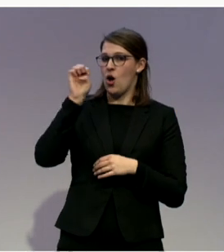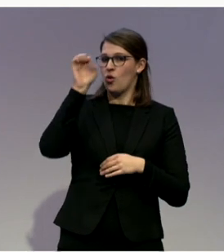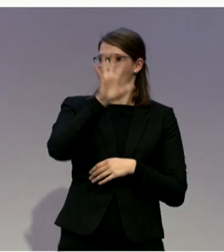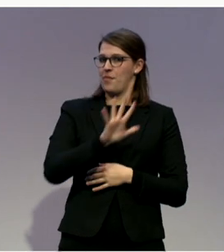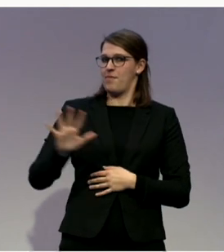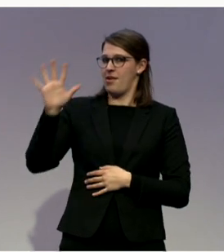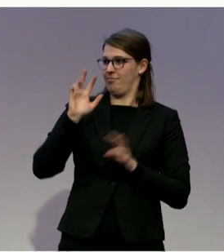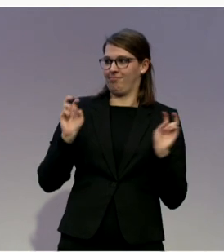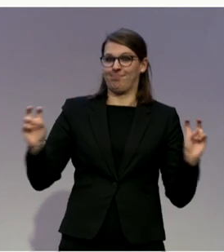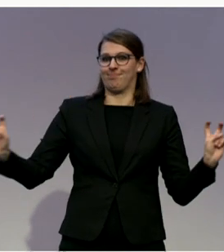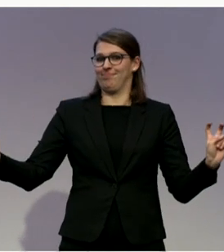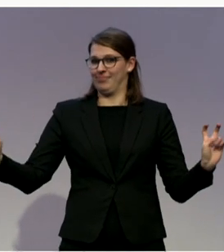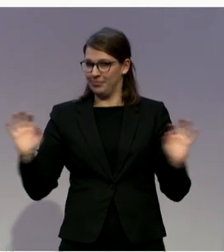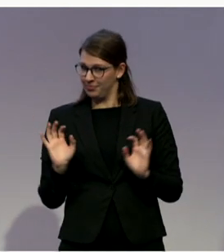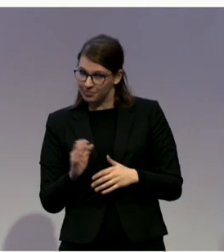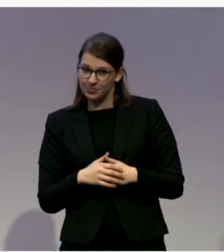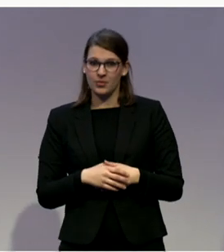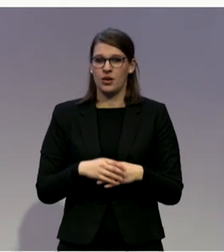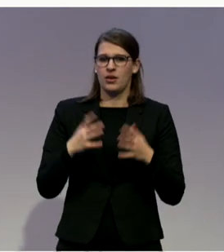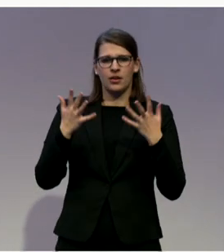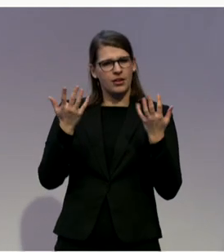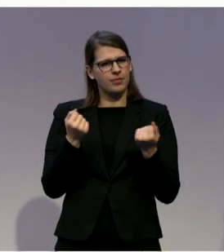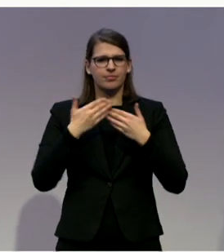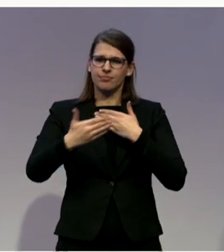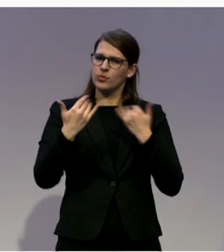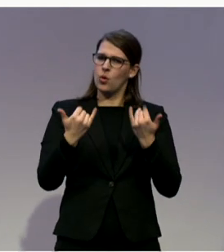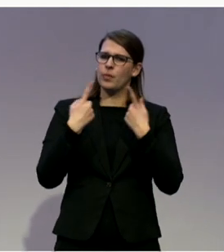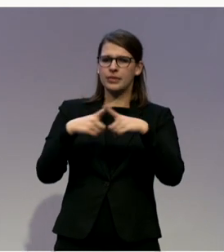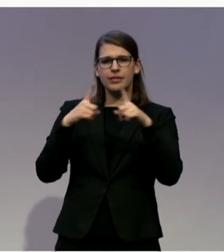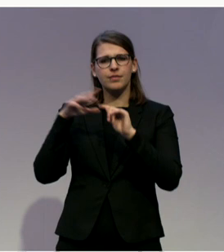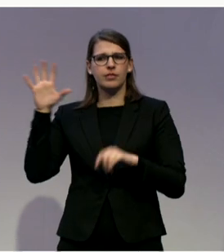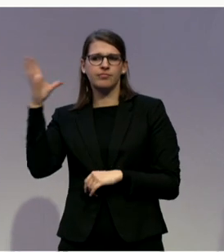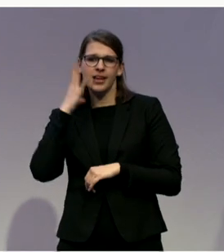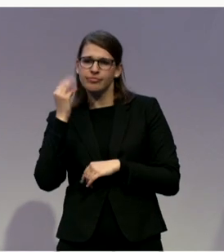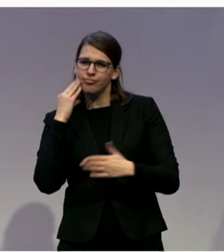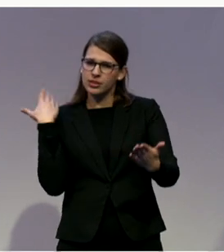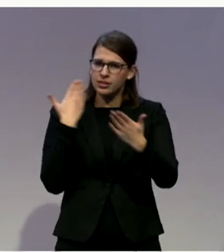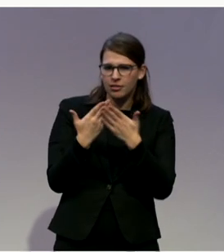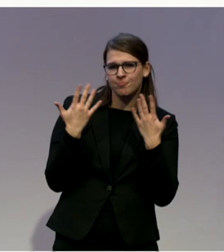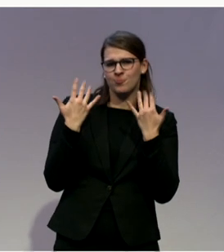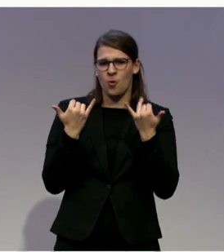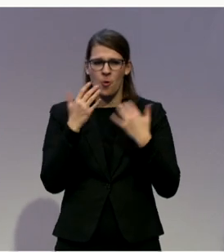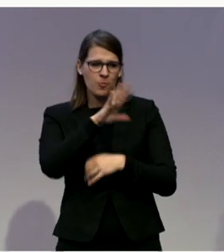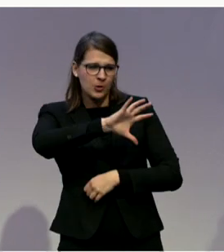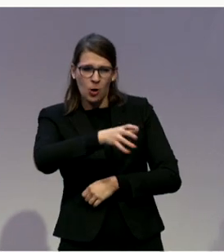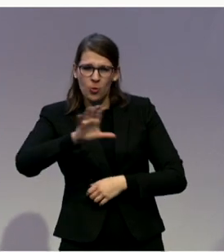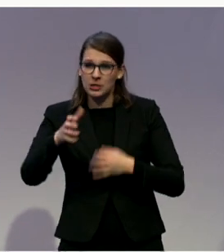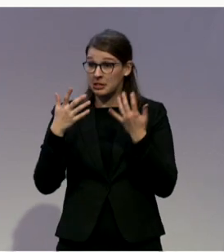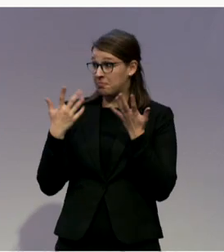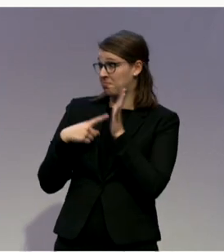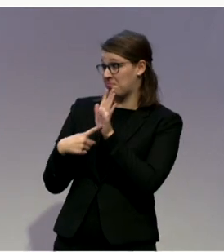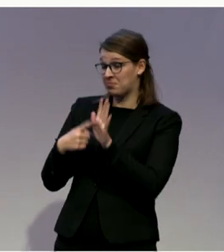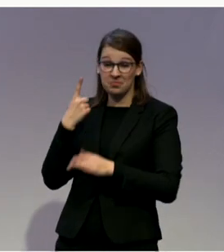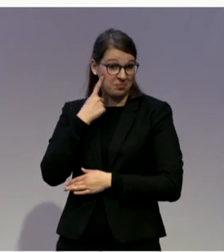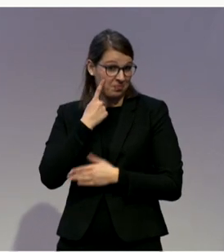in different experiences from their countries. I'm going to start off in a few minutes talking a bit about